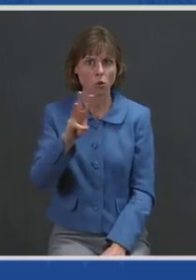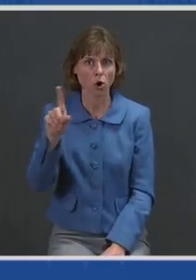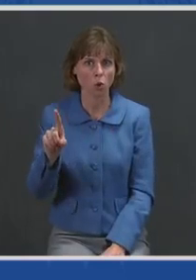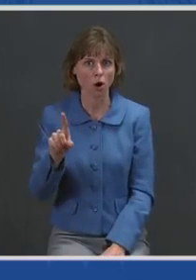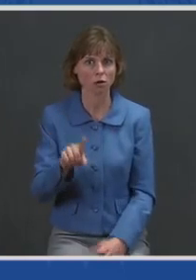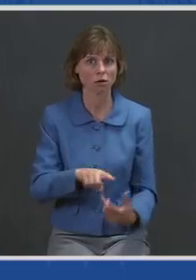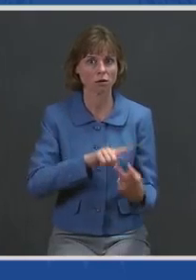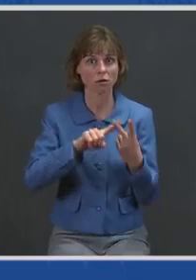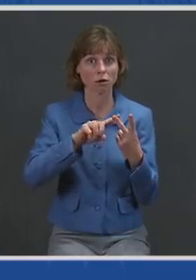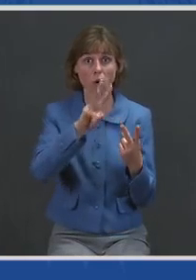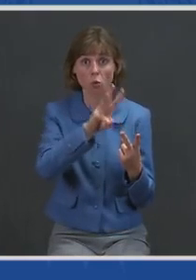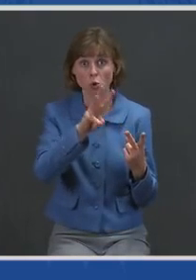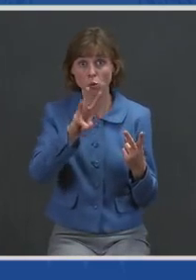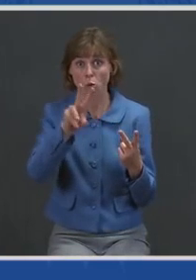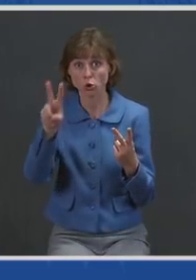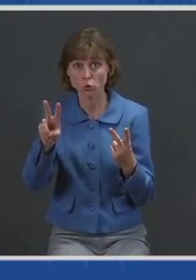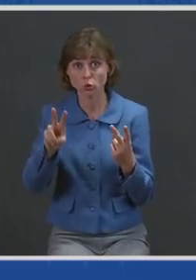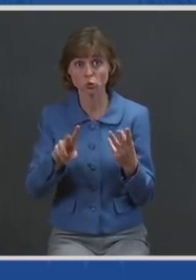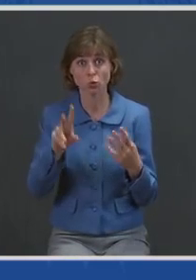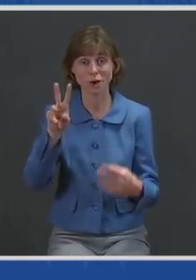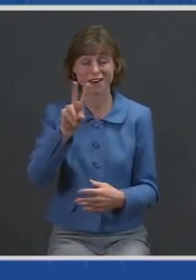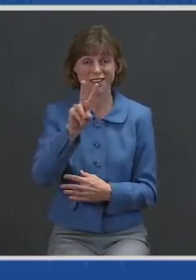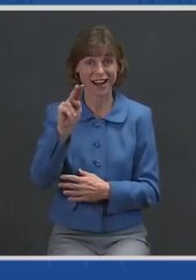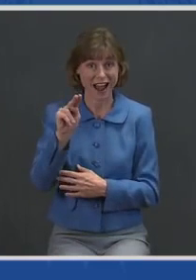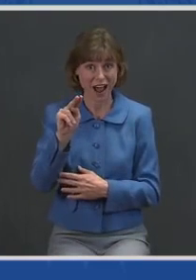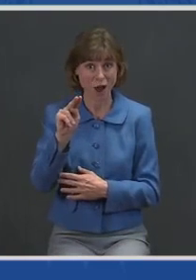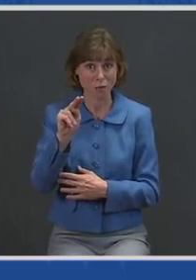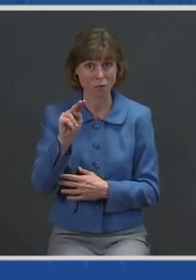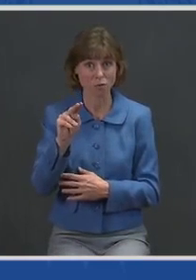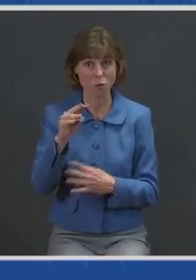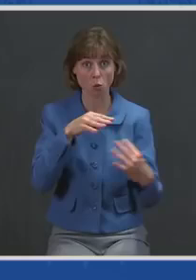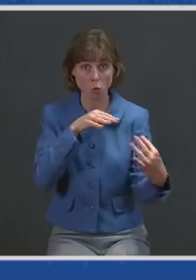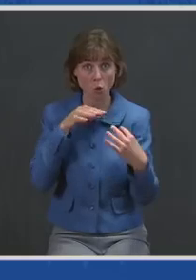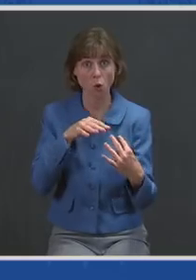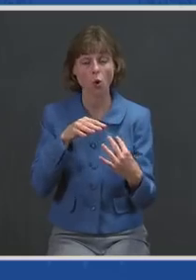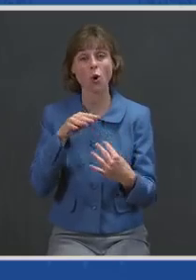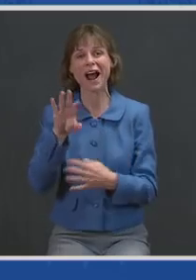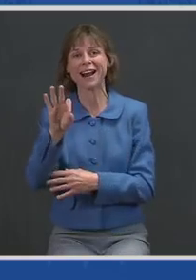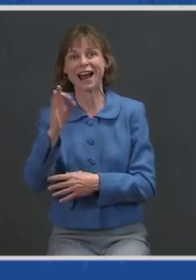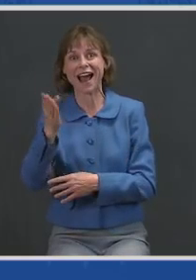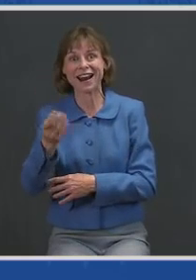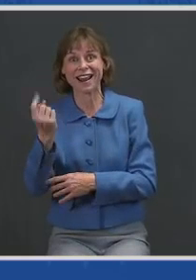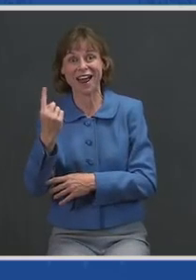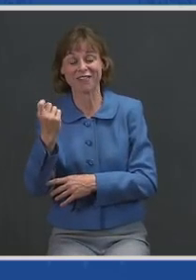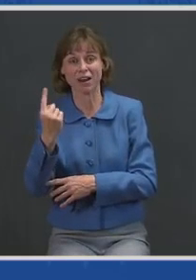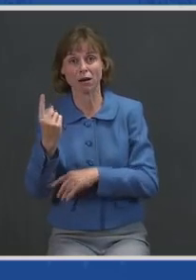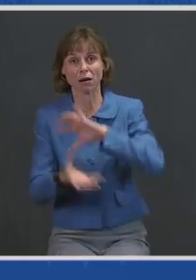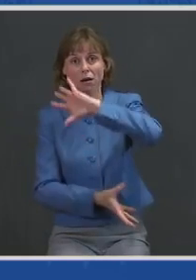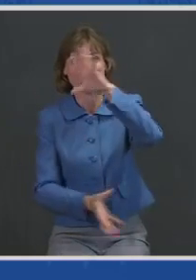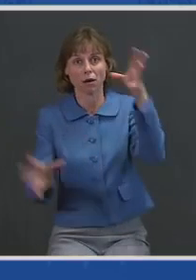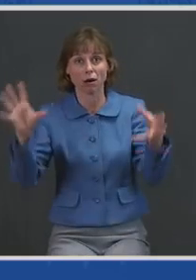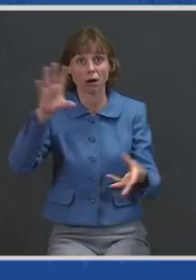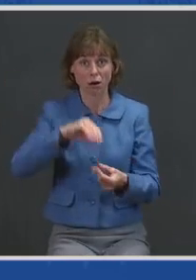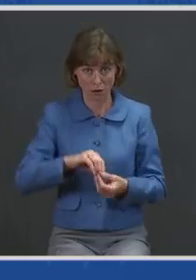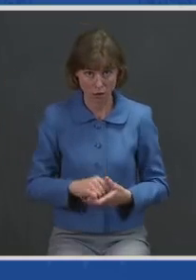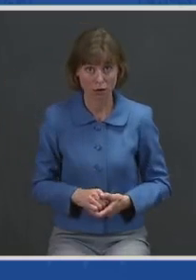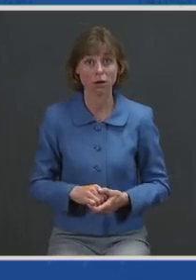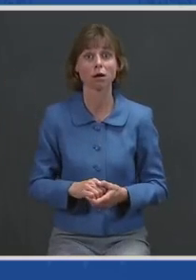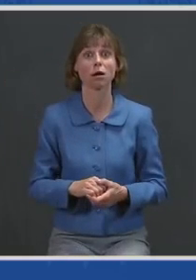World War II, the Vietnam War, and 9-11 combined. There were husbands,